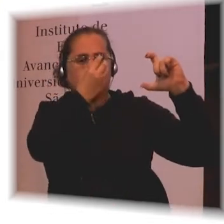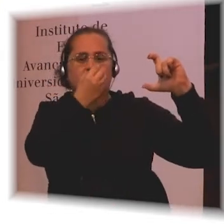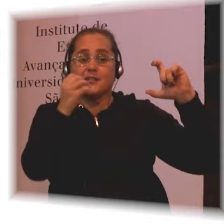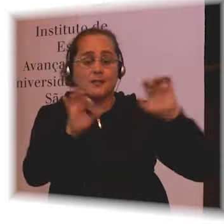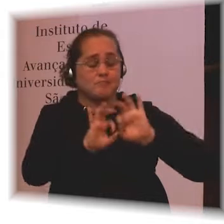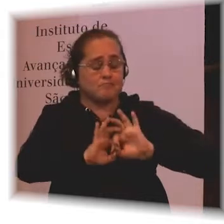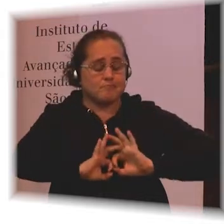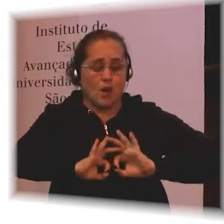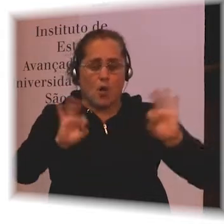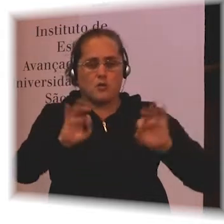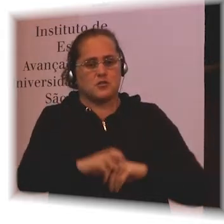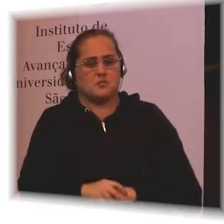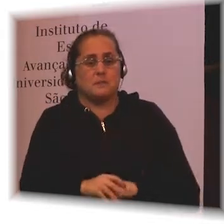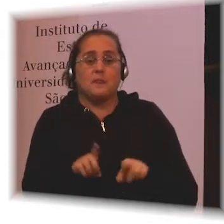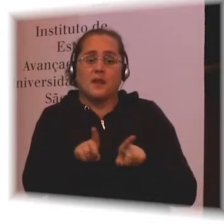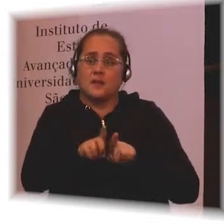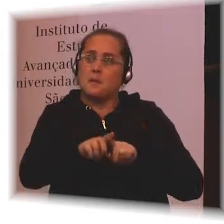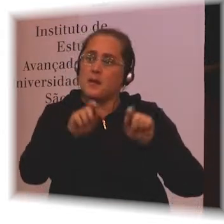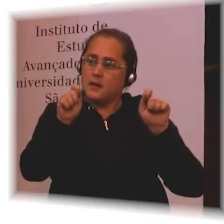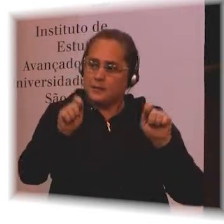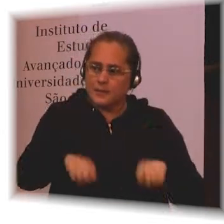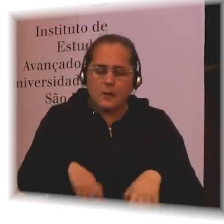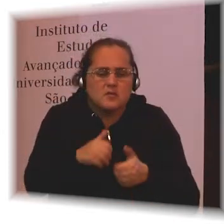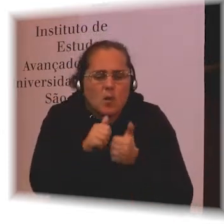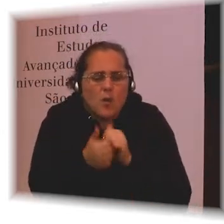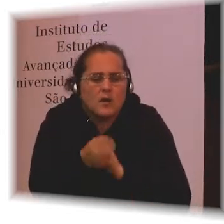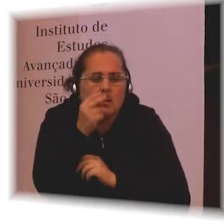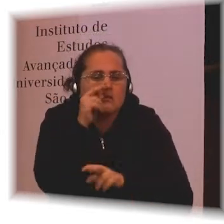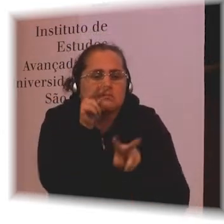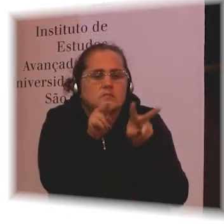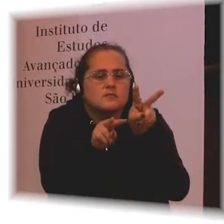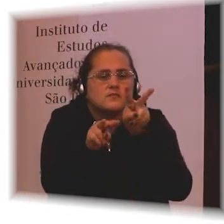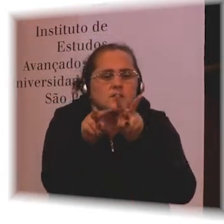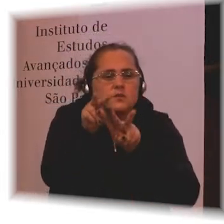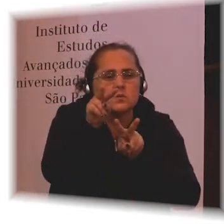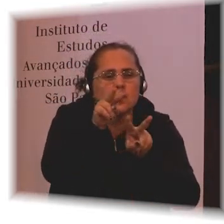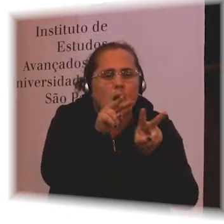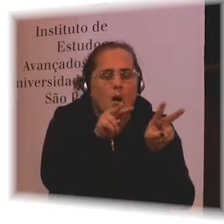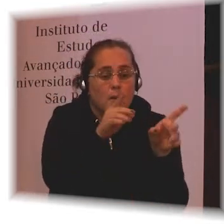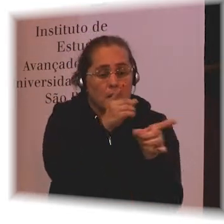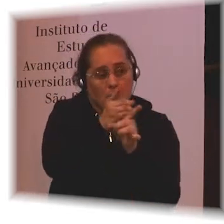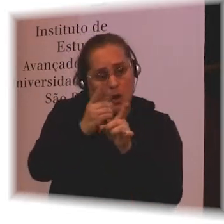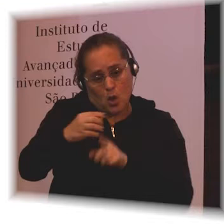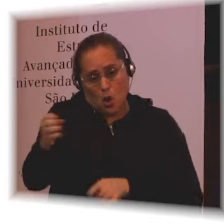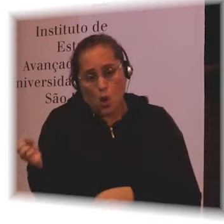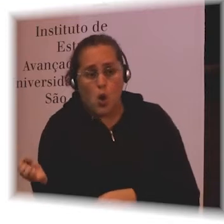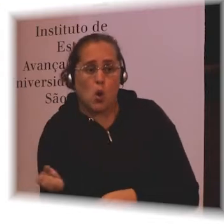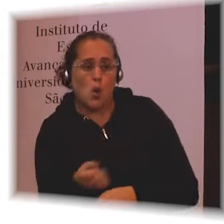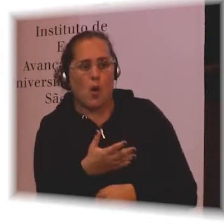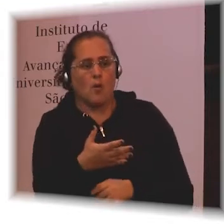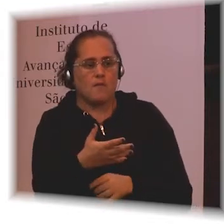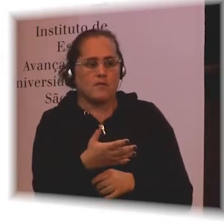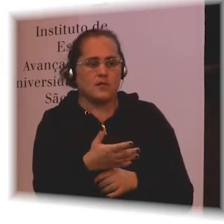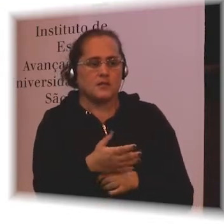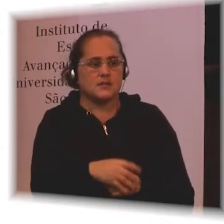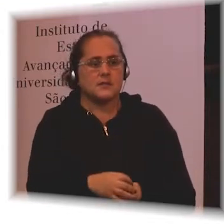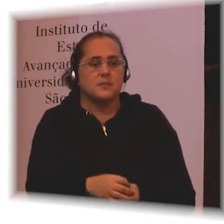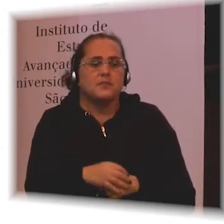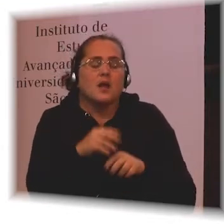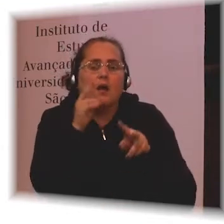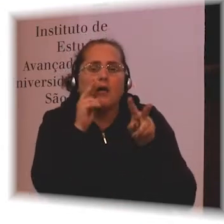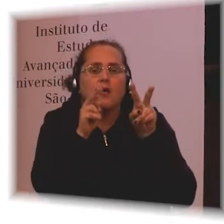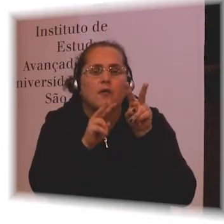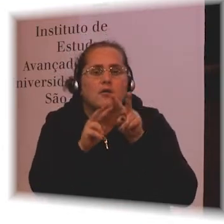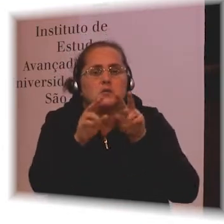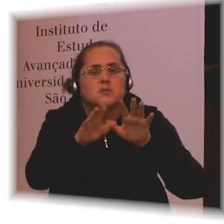And we're trying to develop new ways of measuring disability in general and the different impairments and also looking